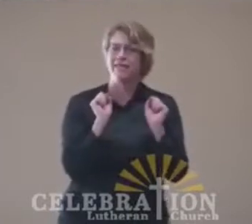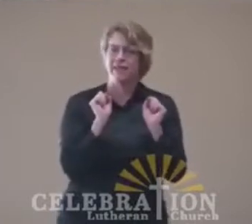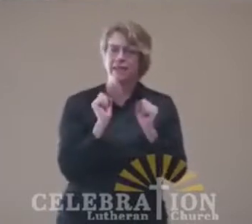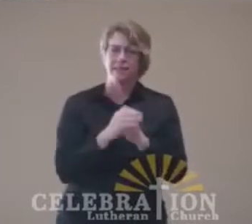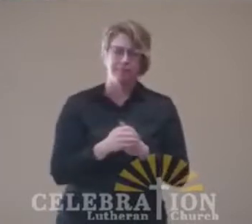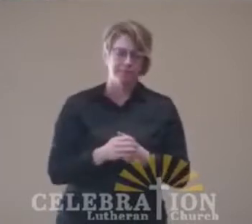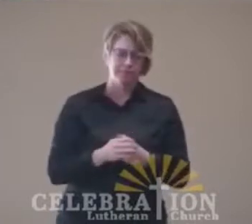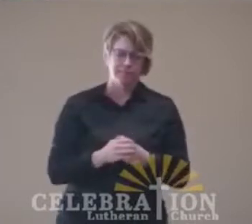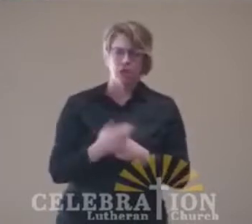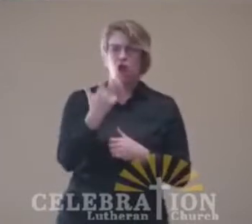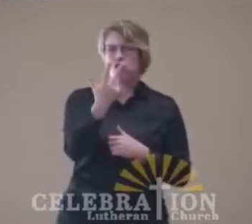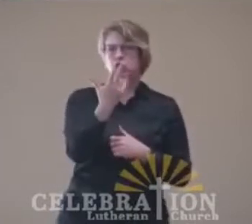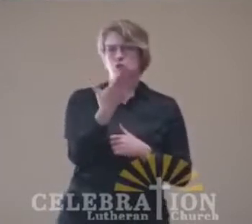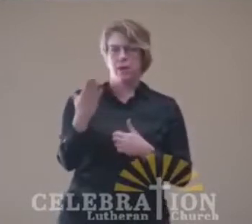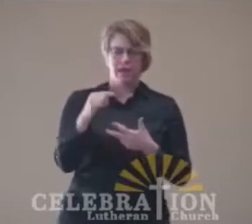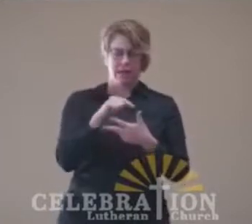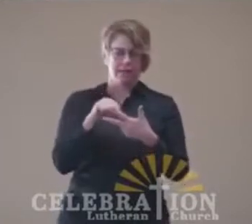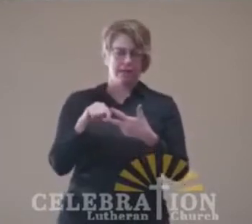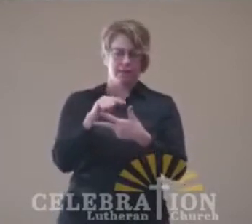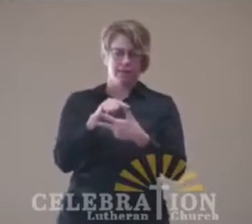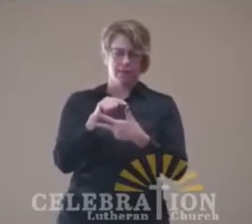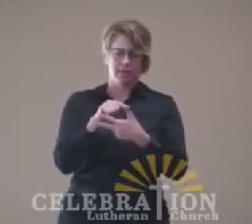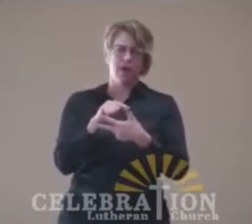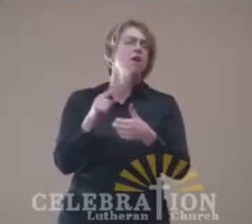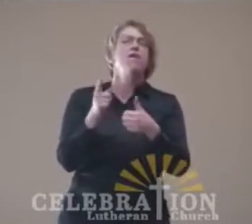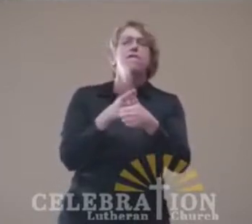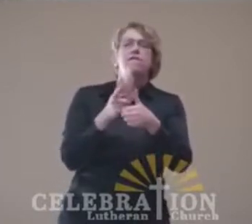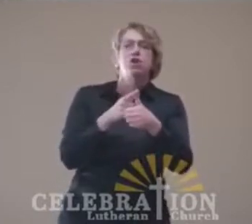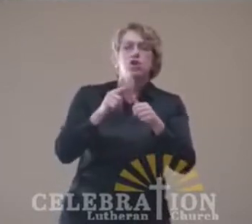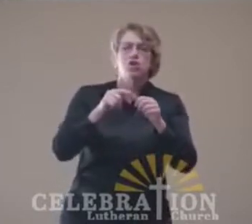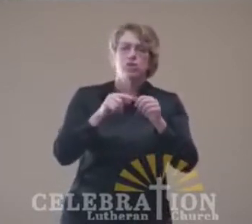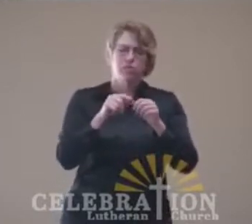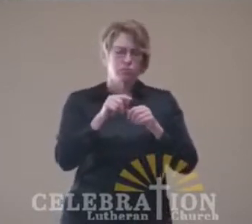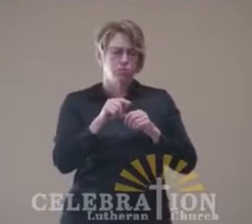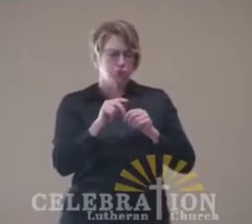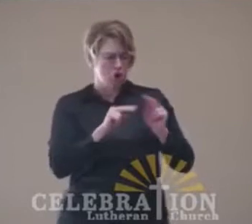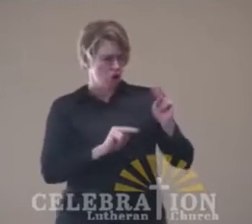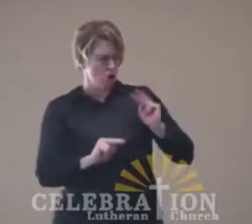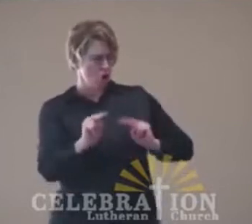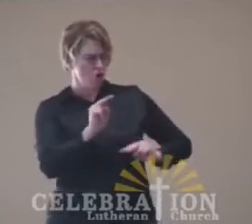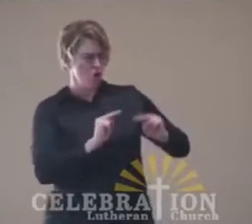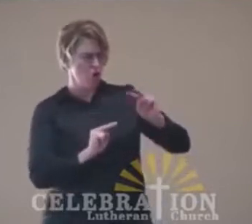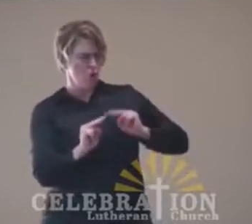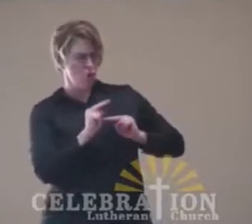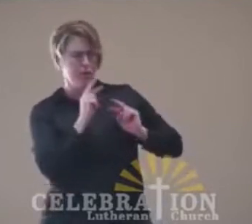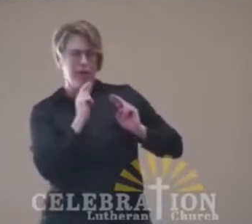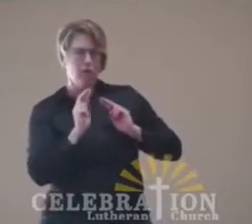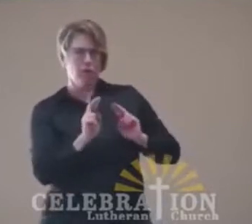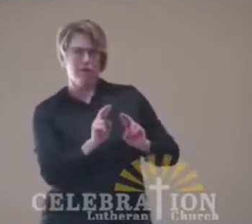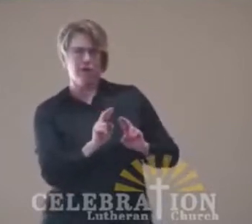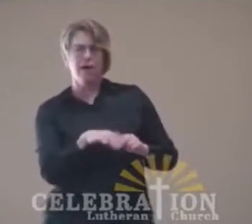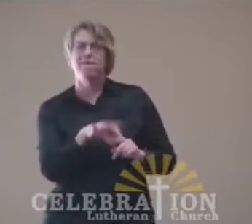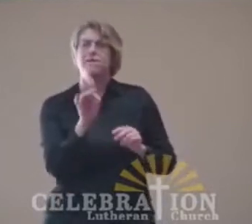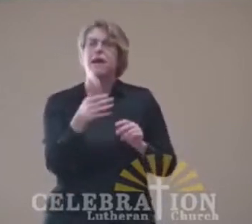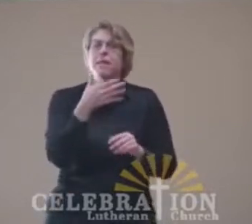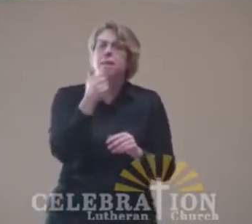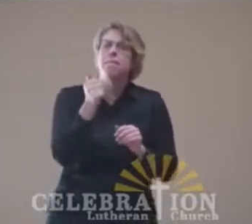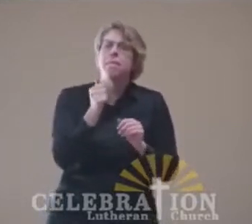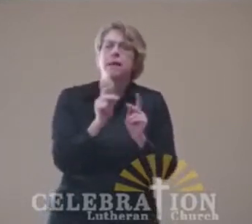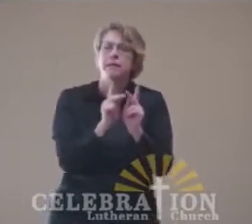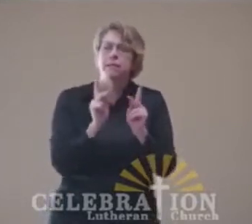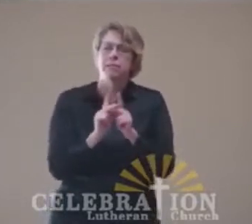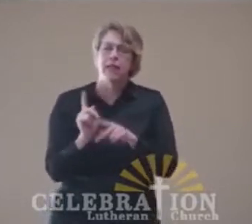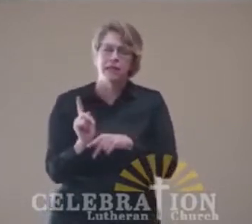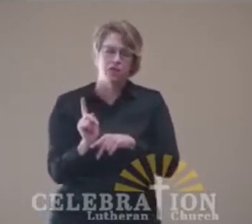So there's three steps. First step, you read the river. You find the best spot to cross. Things to